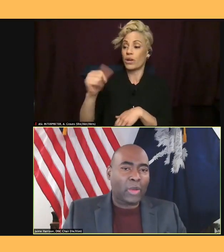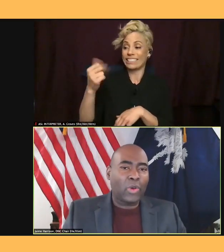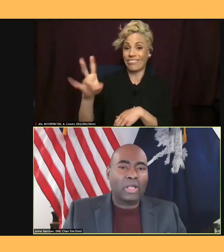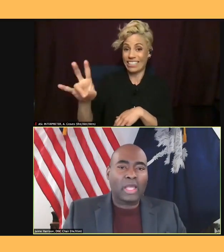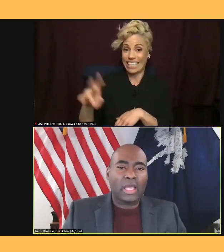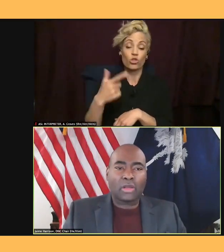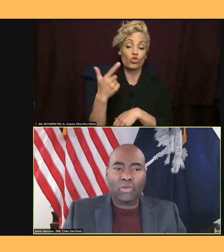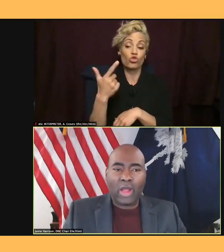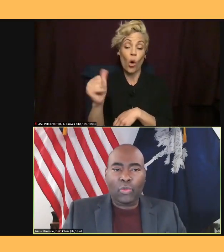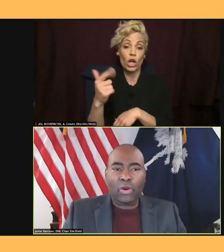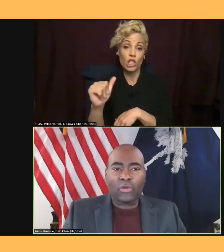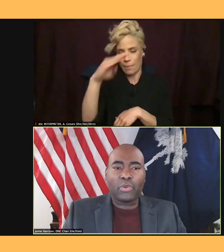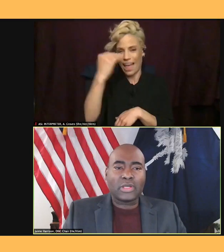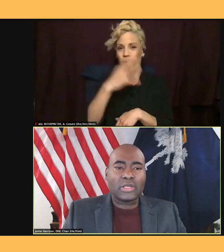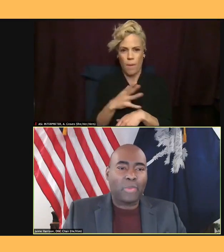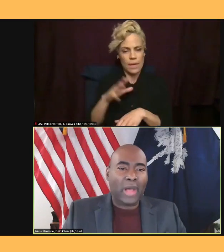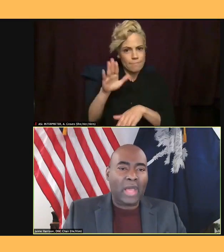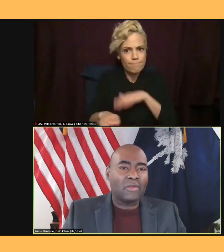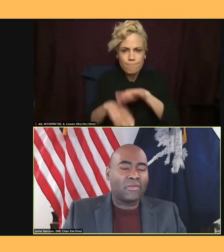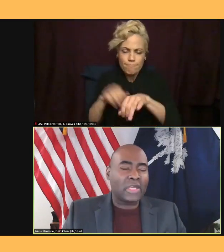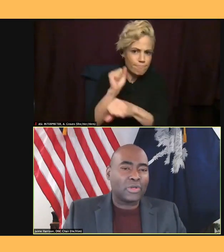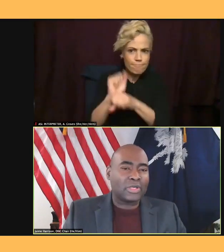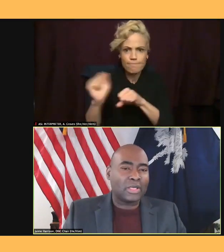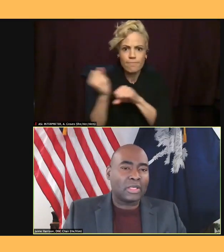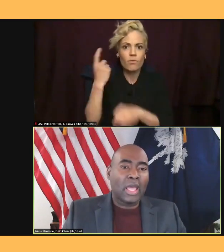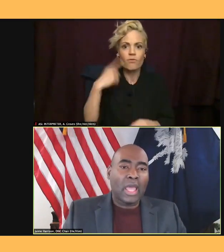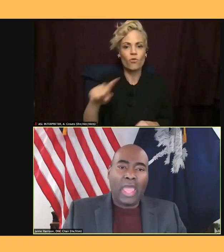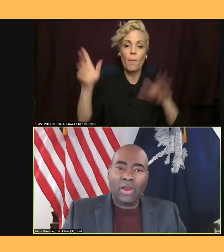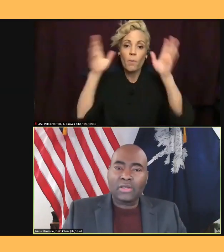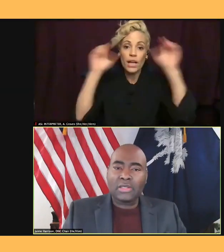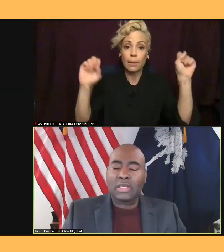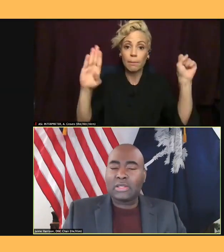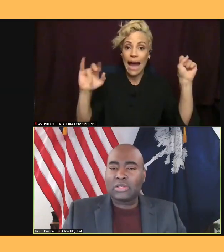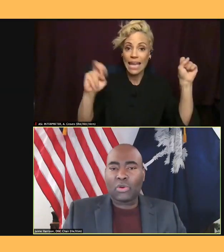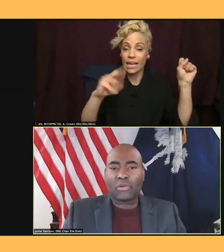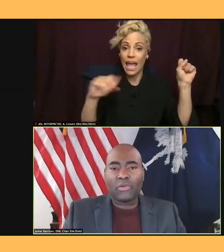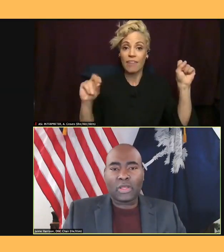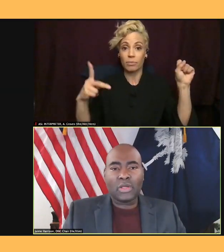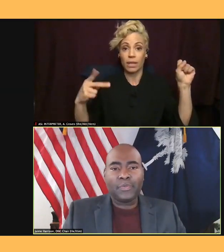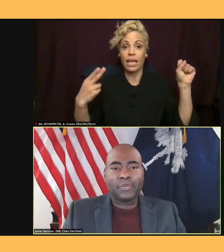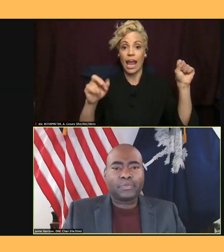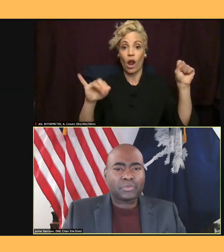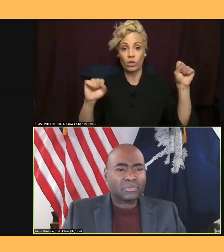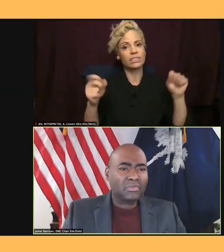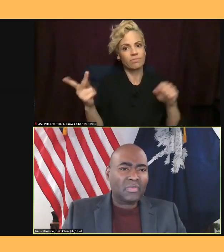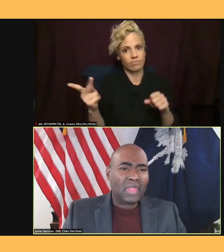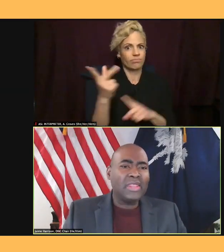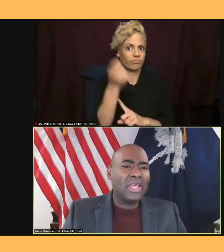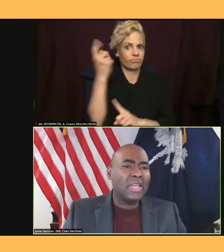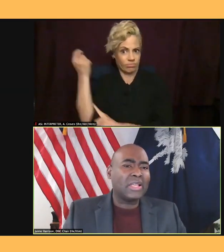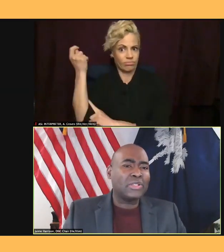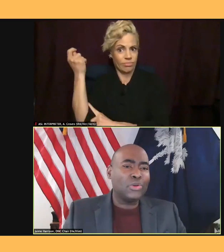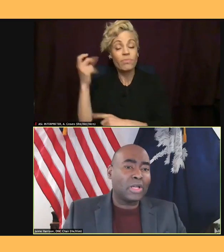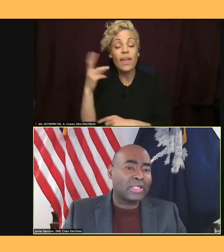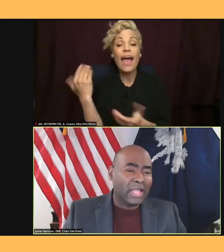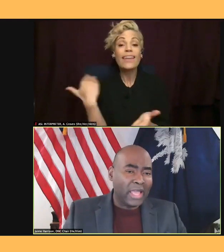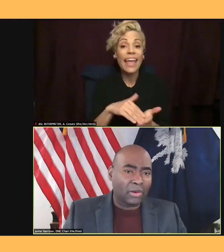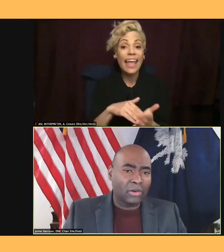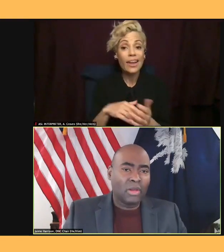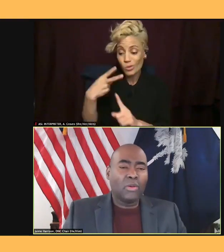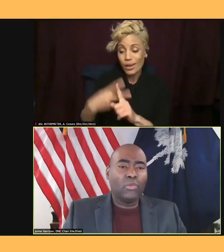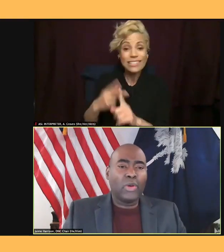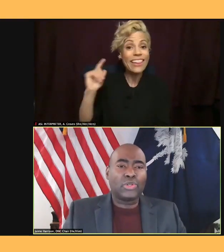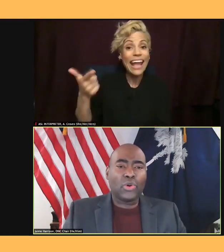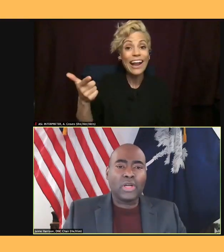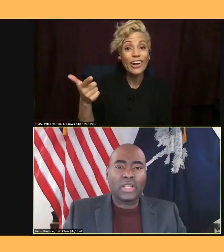groundwork for President Biden and Vice President Harris' historic victory. And then again, two months later, when Georgia